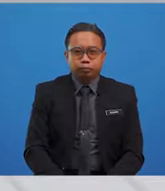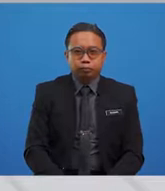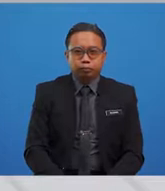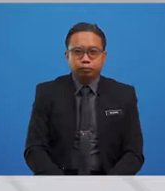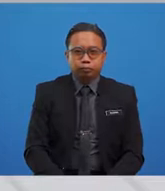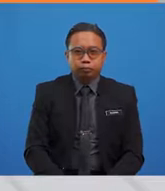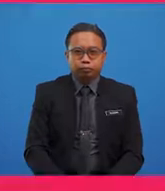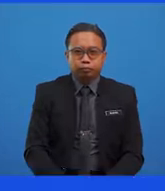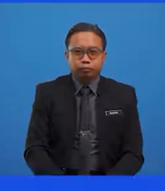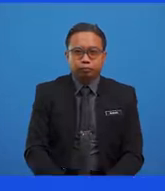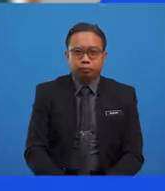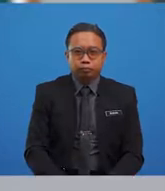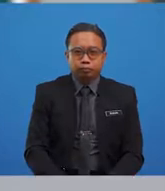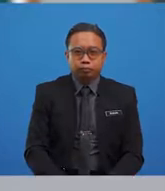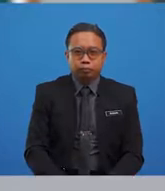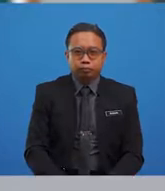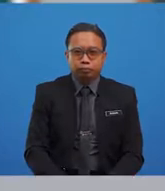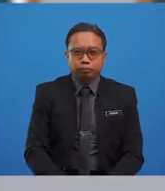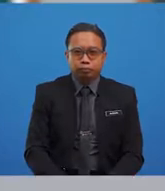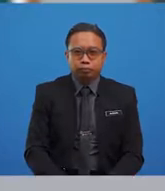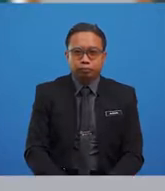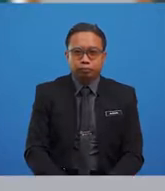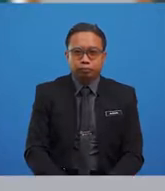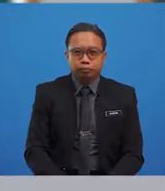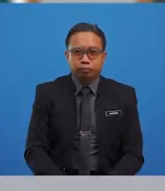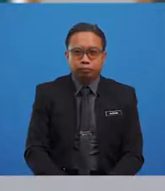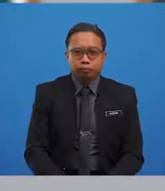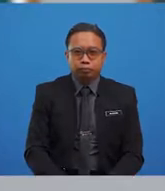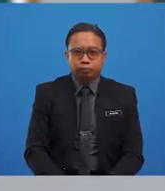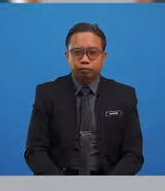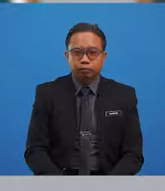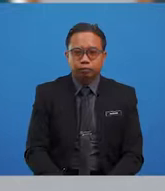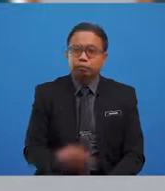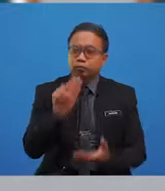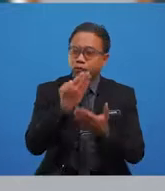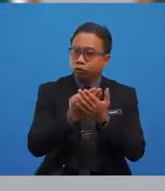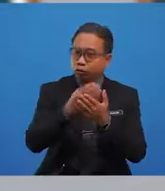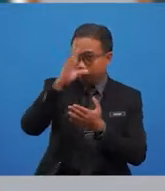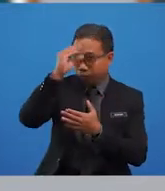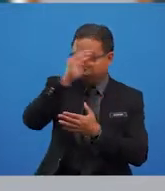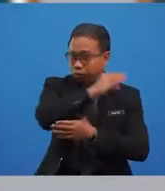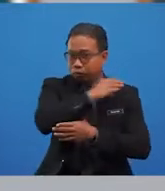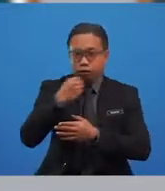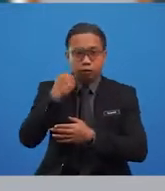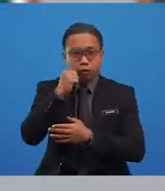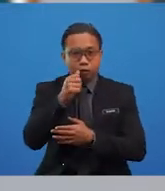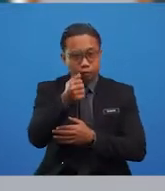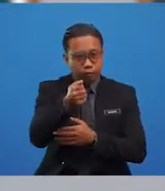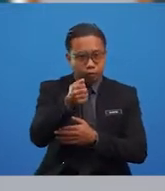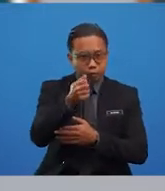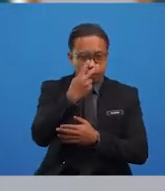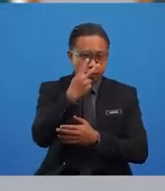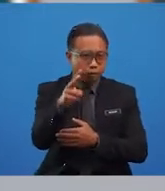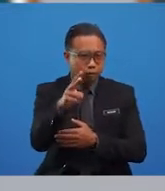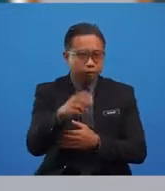Rita, bye. Bye. Oh, silly. Well, boys and girls, you heard that right.